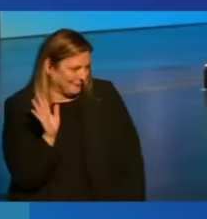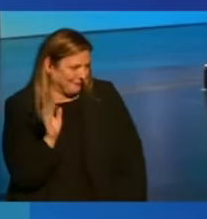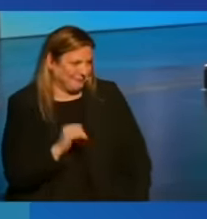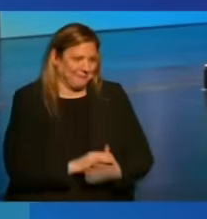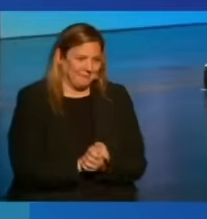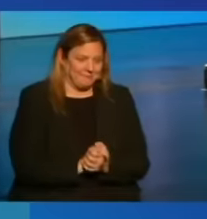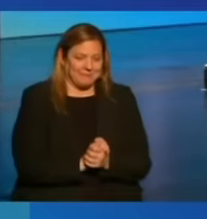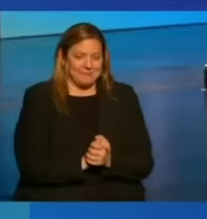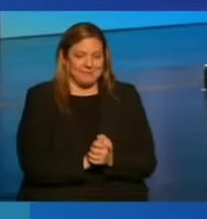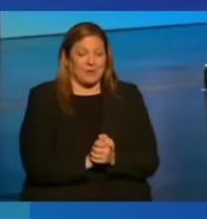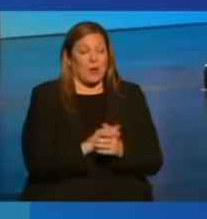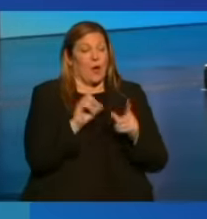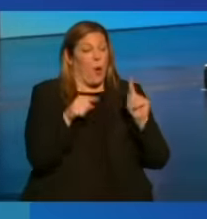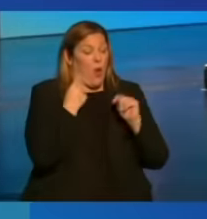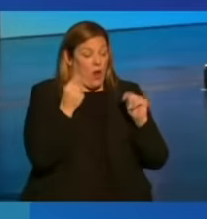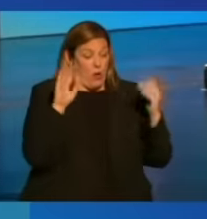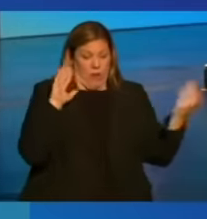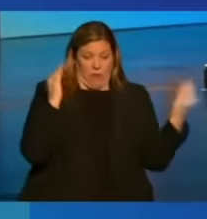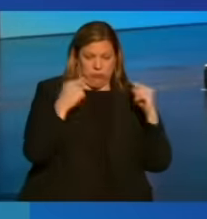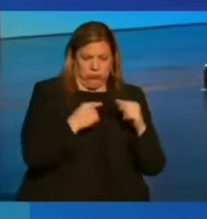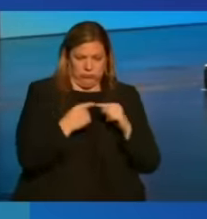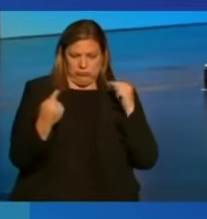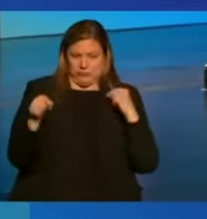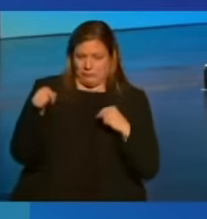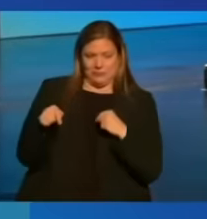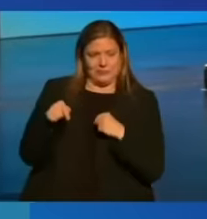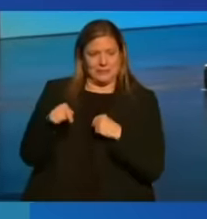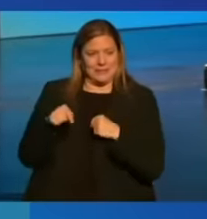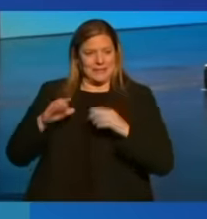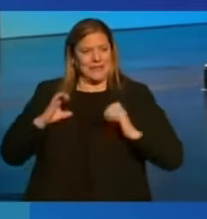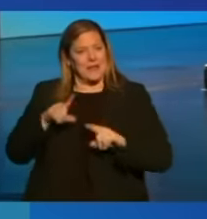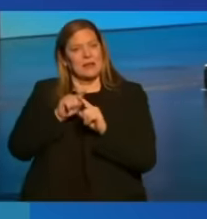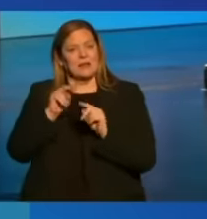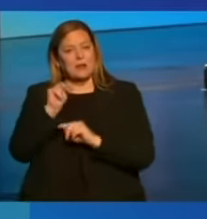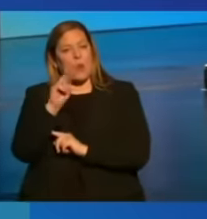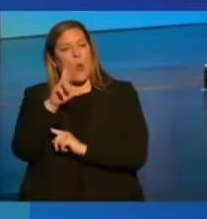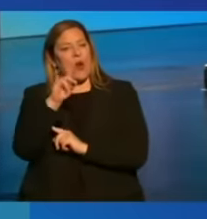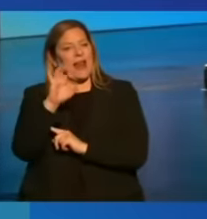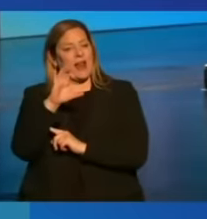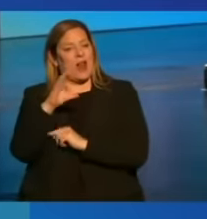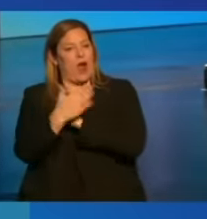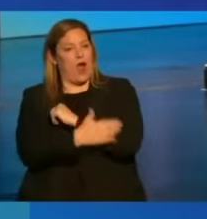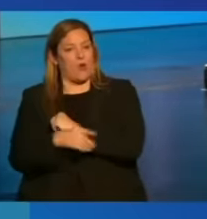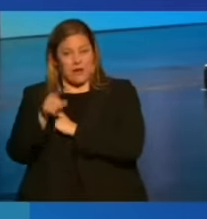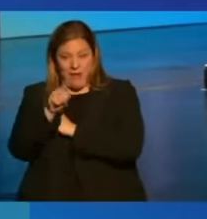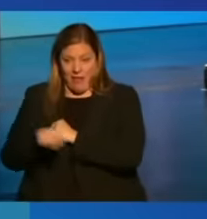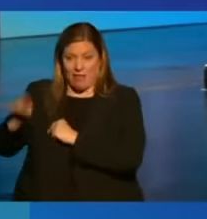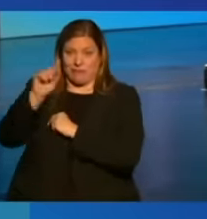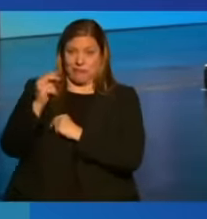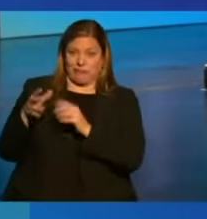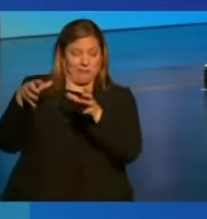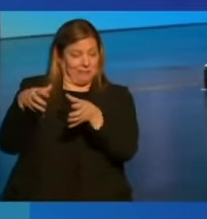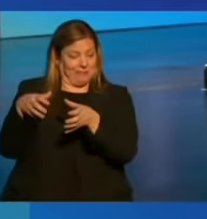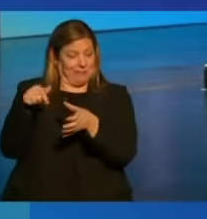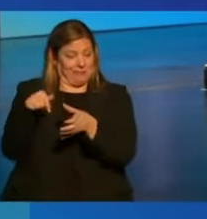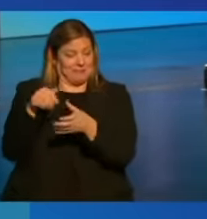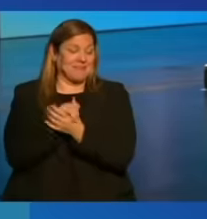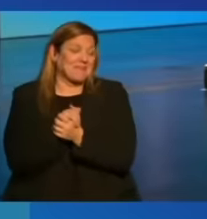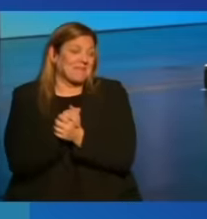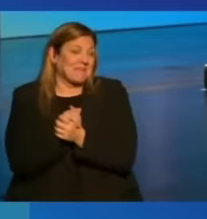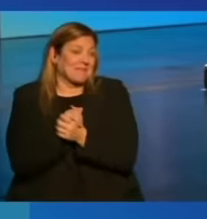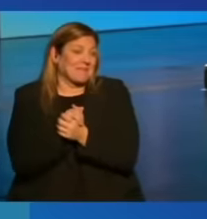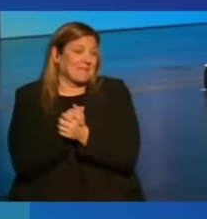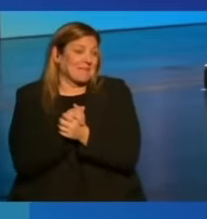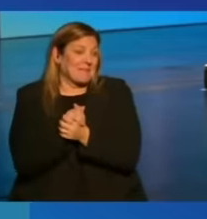In contrast to citizens in the Nordic countries, they